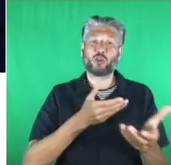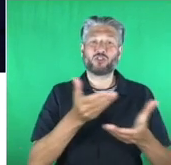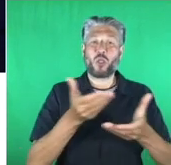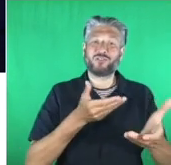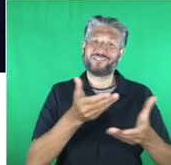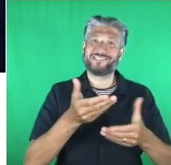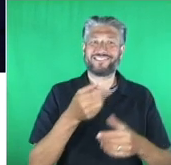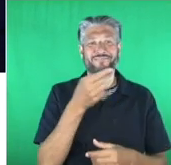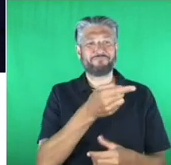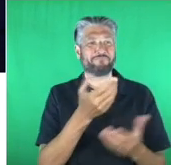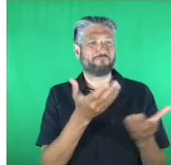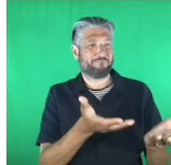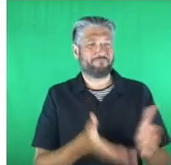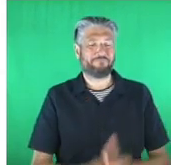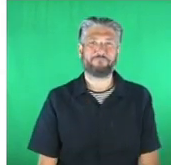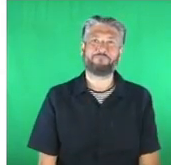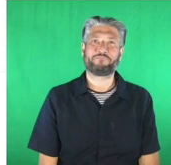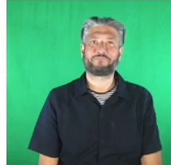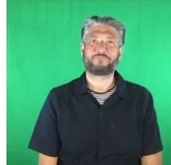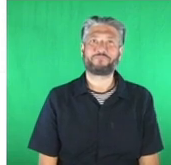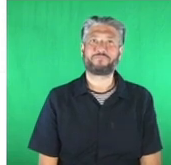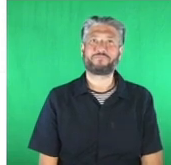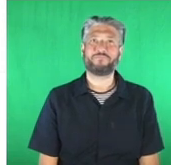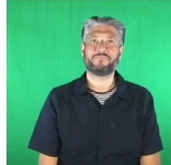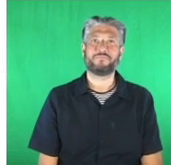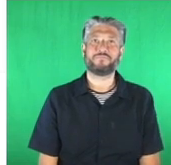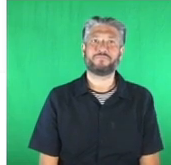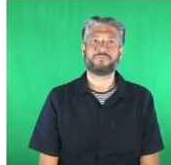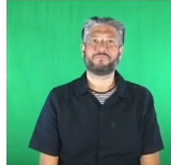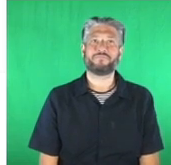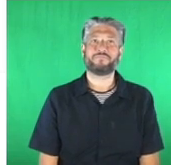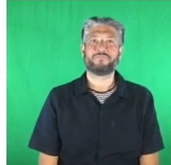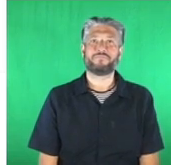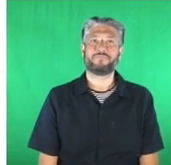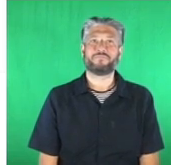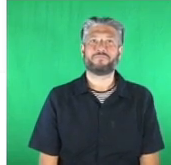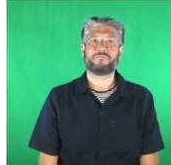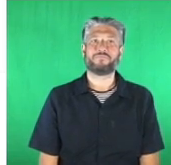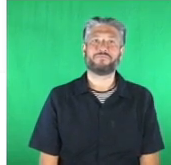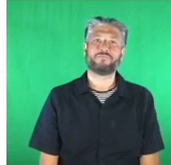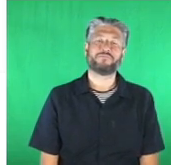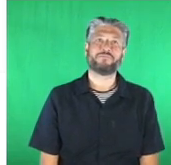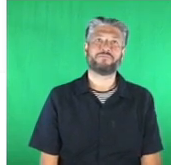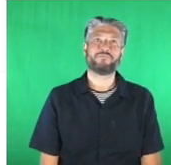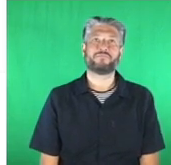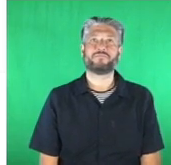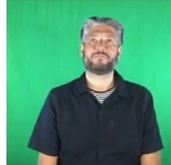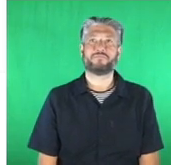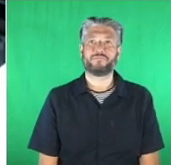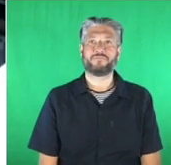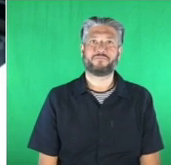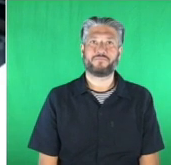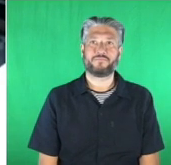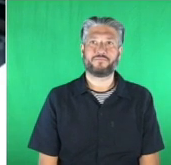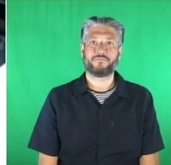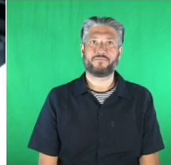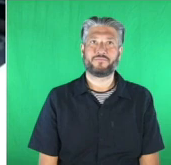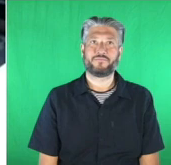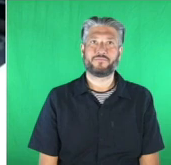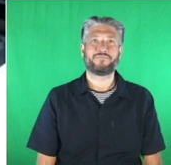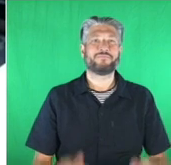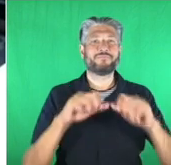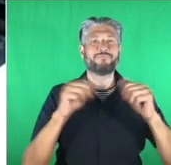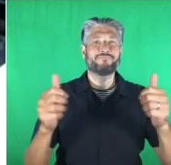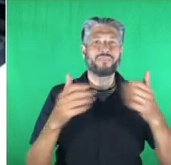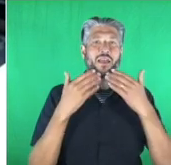thank you guys